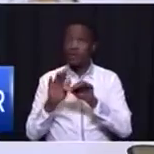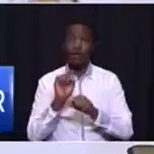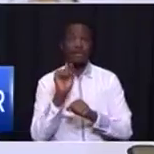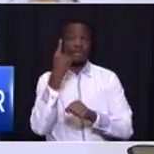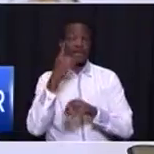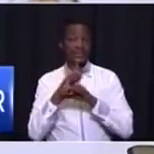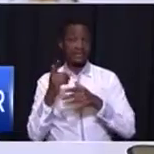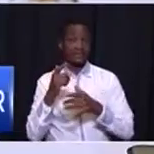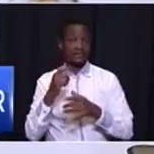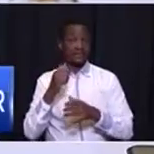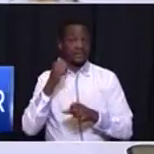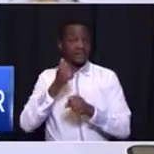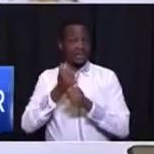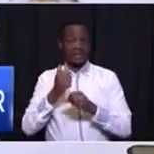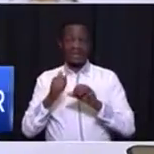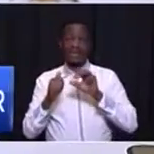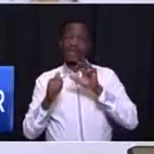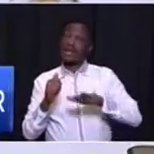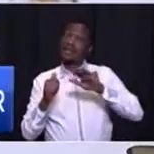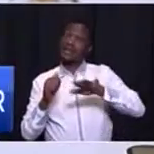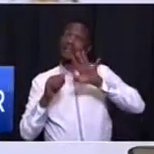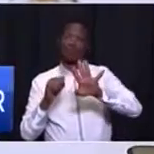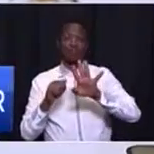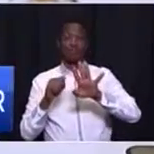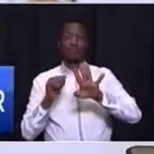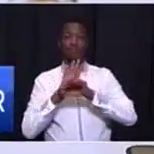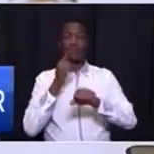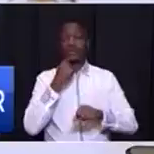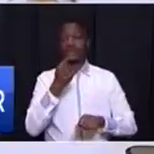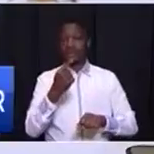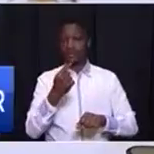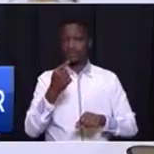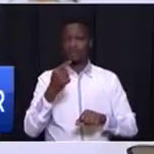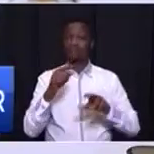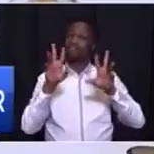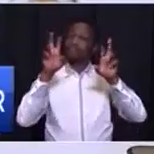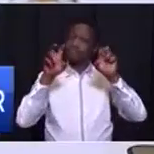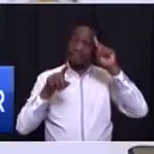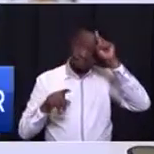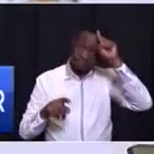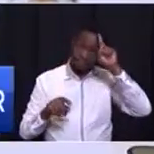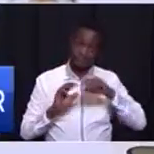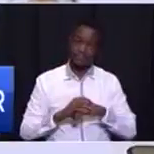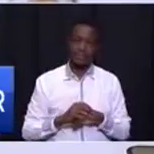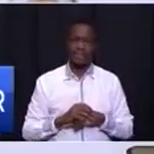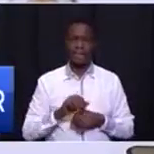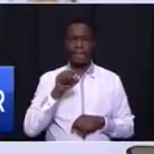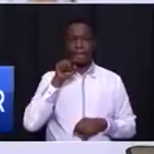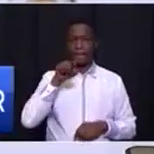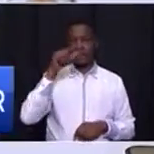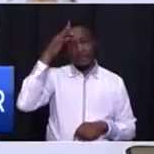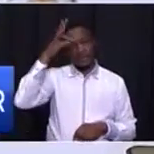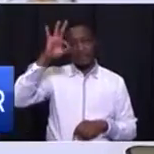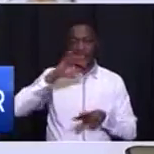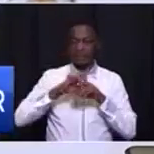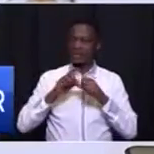of the nation address in 1994 when he said, I quote, The government I